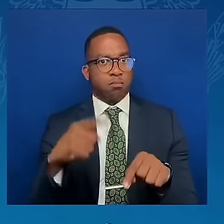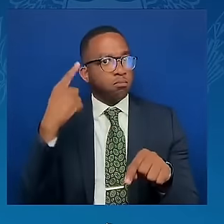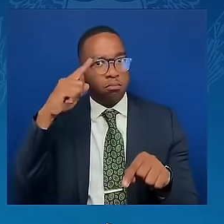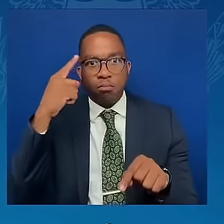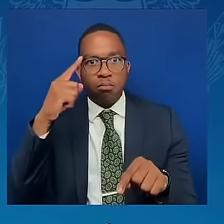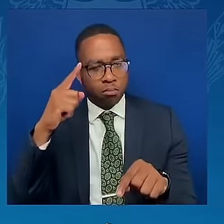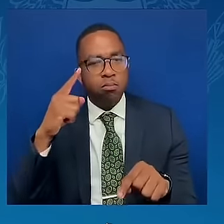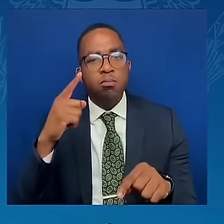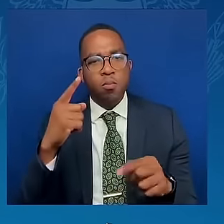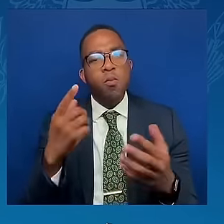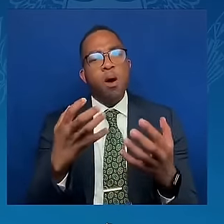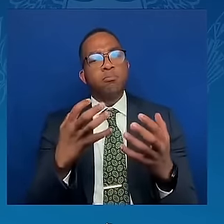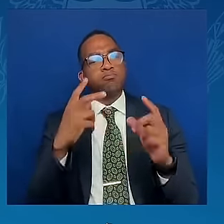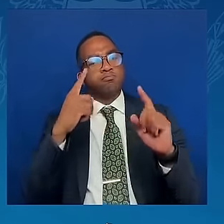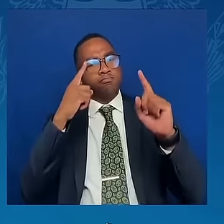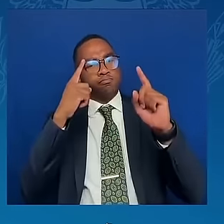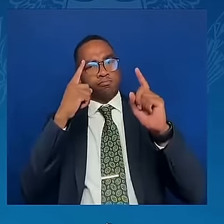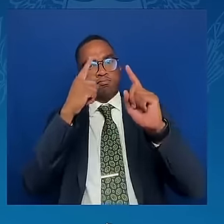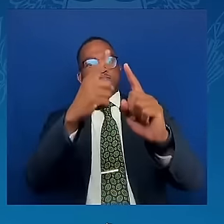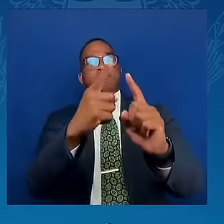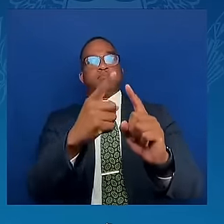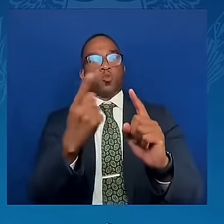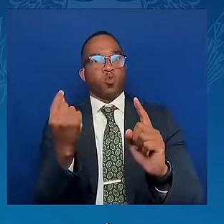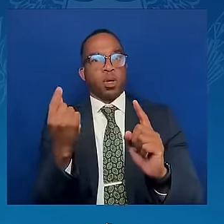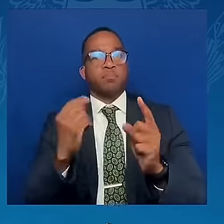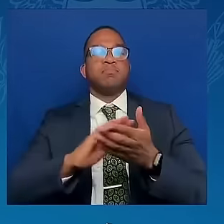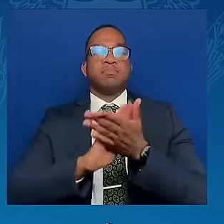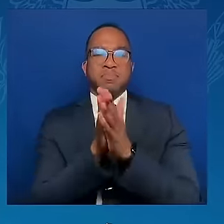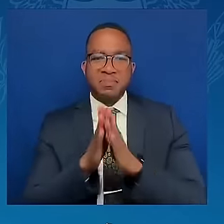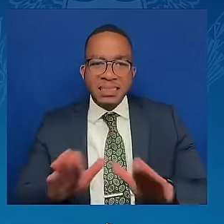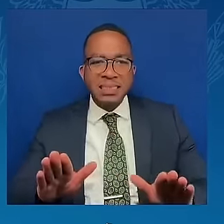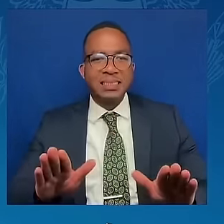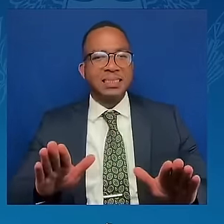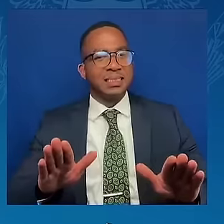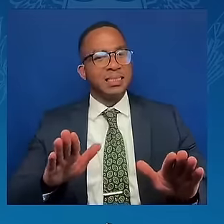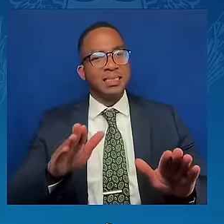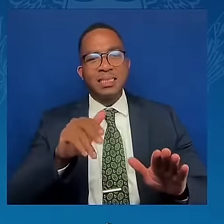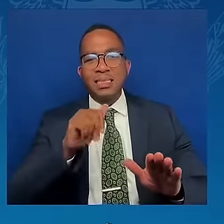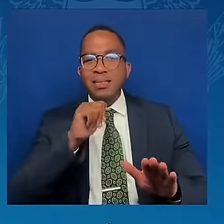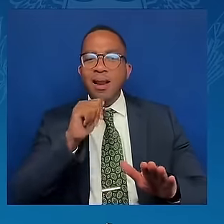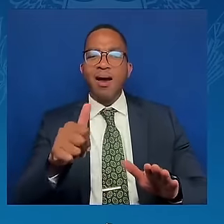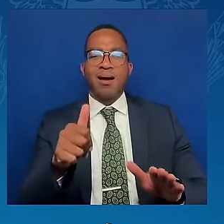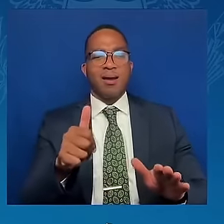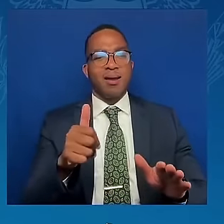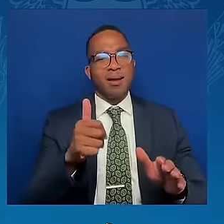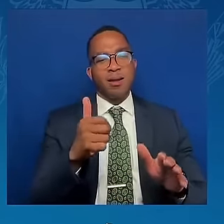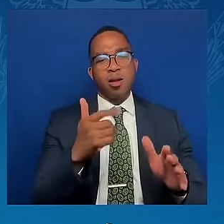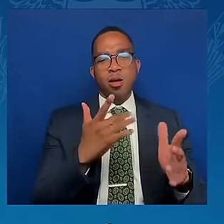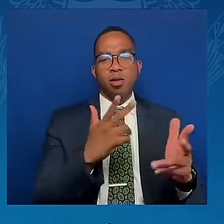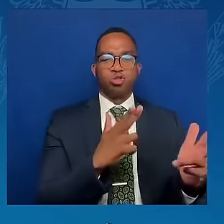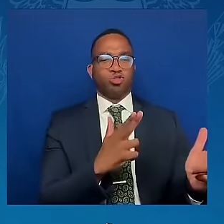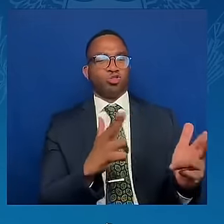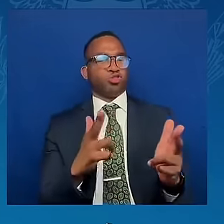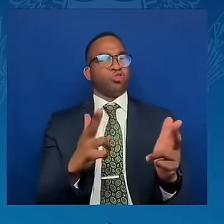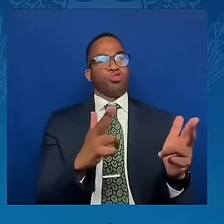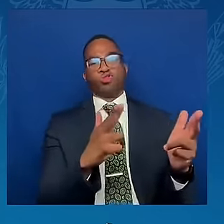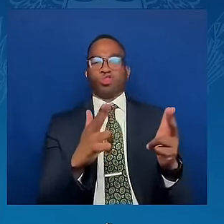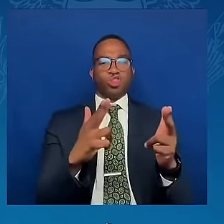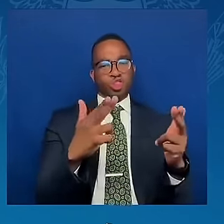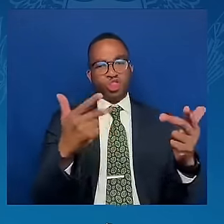hostilities. Over the past few months, you have actively, and with the utmost